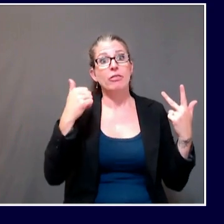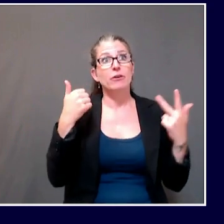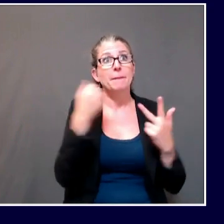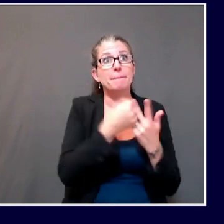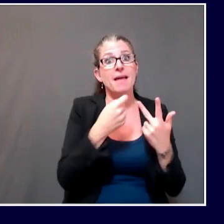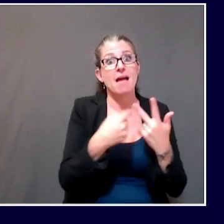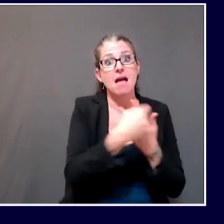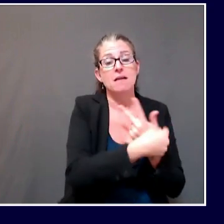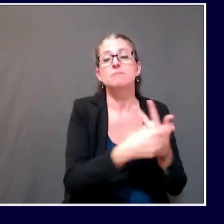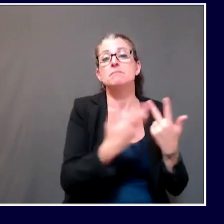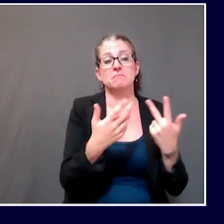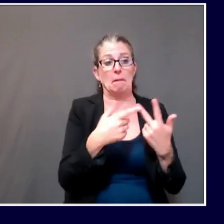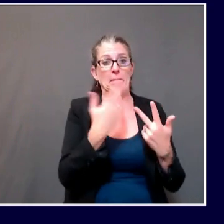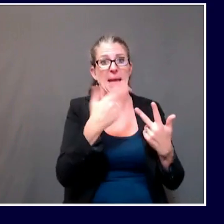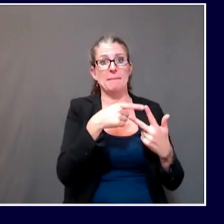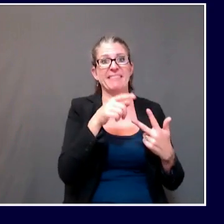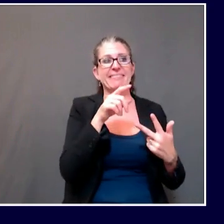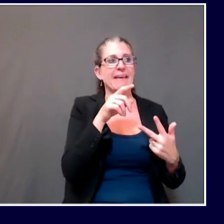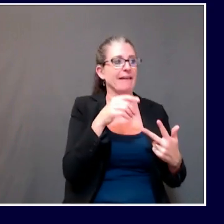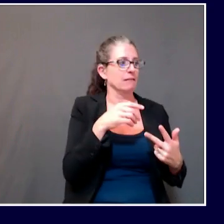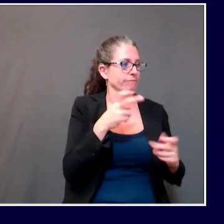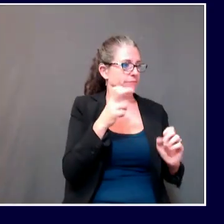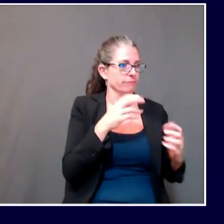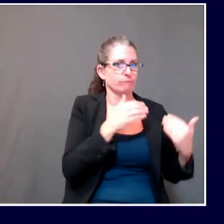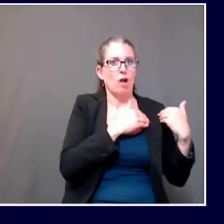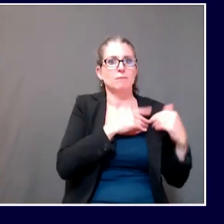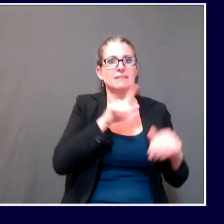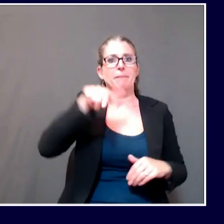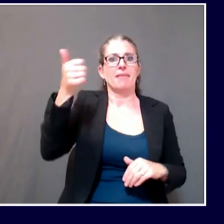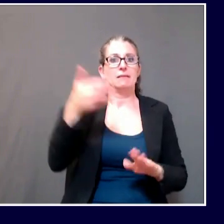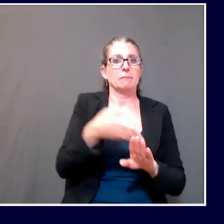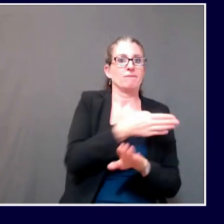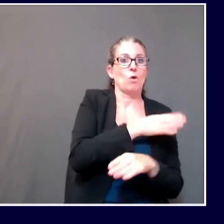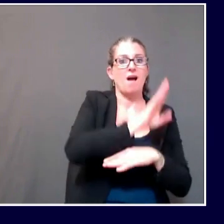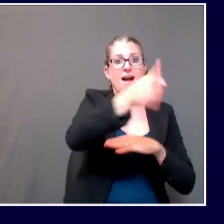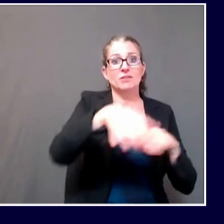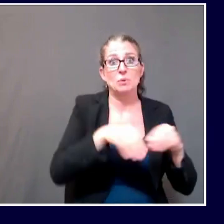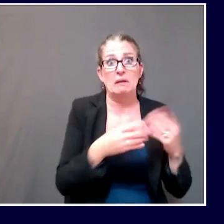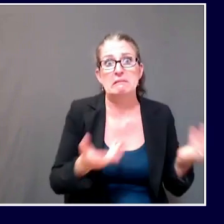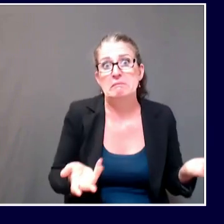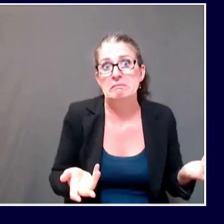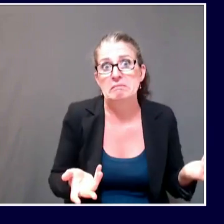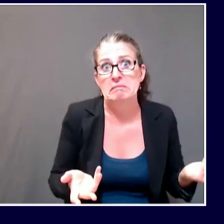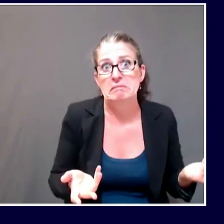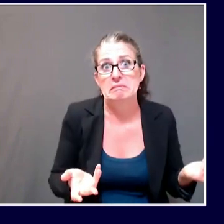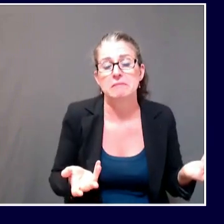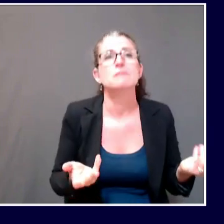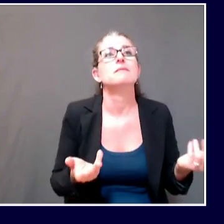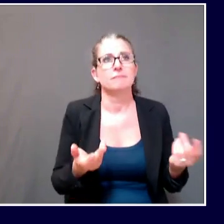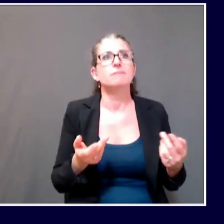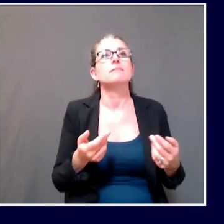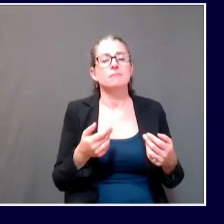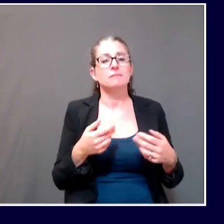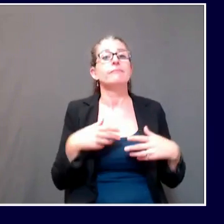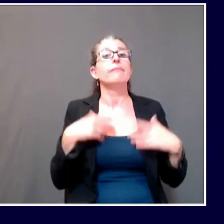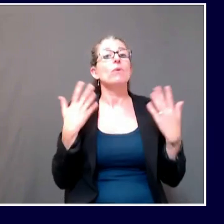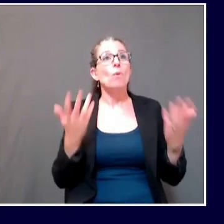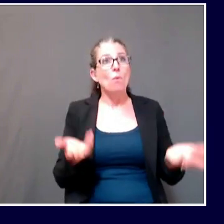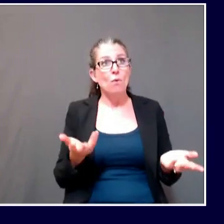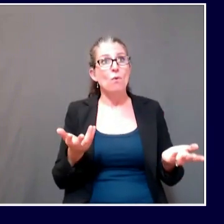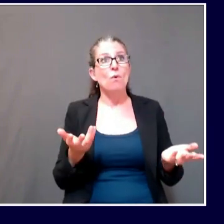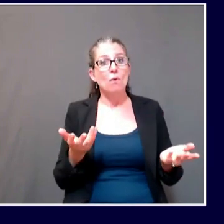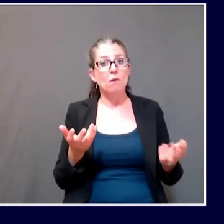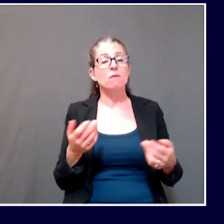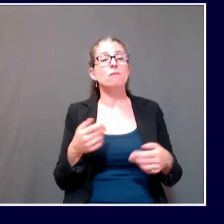outbreak investigators are looking into right now. There's an alternative hypothesis that we simultaneously have to investigate, which is,